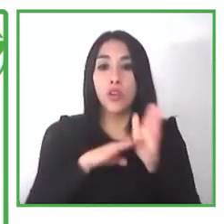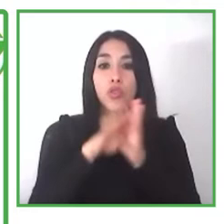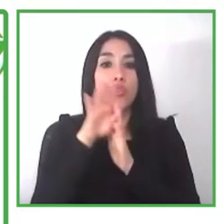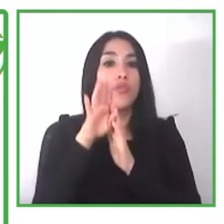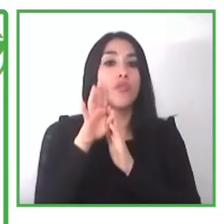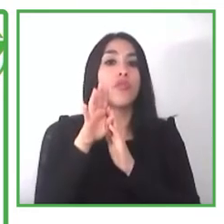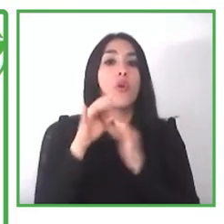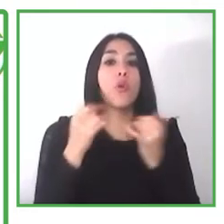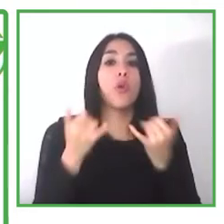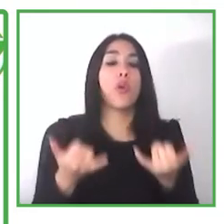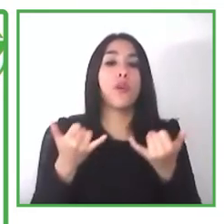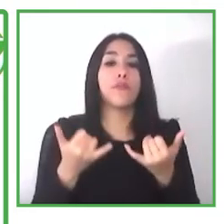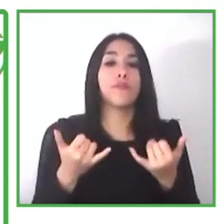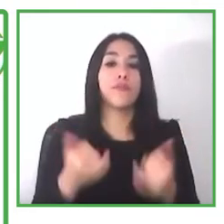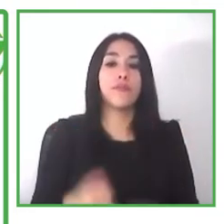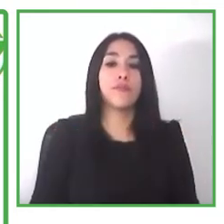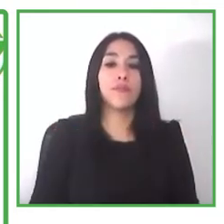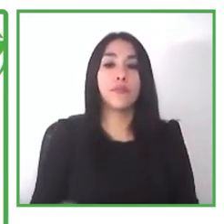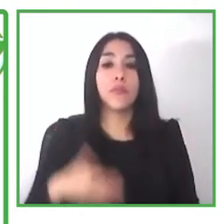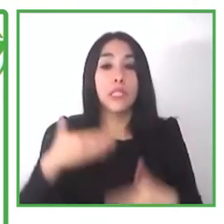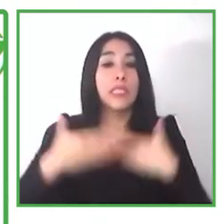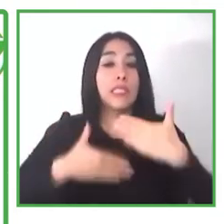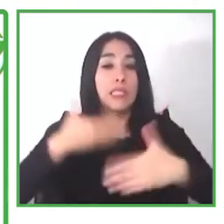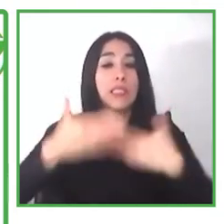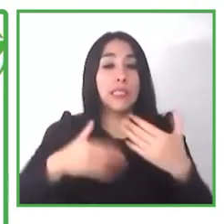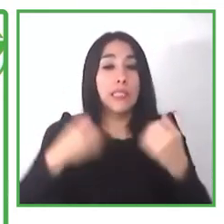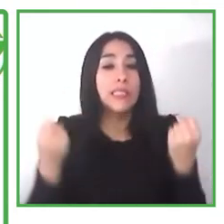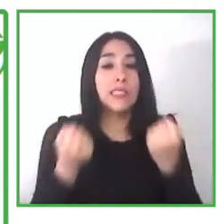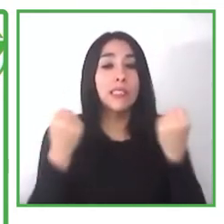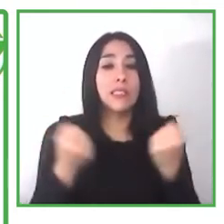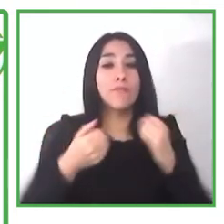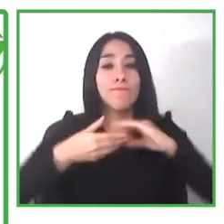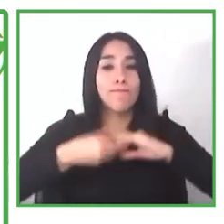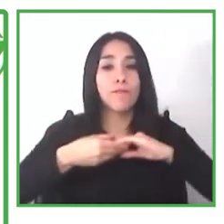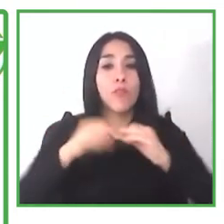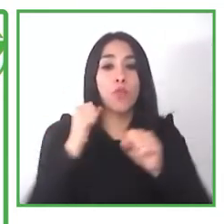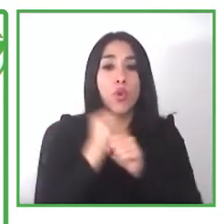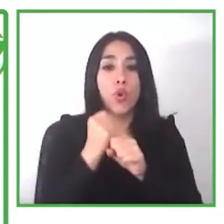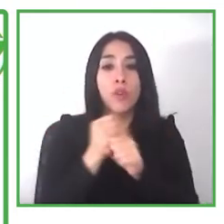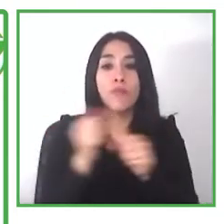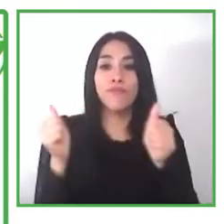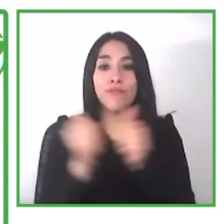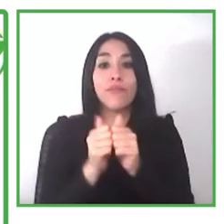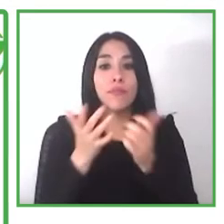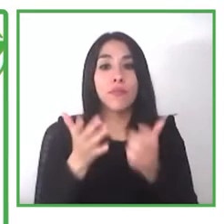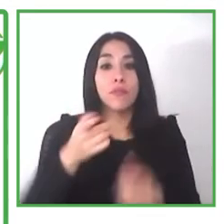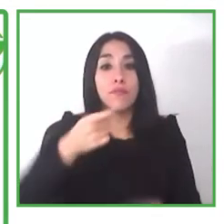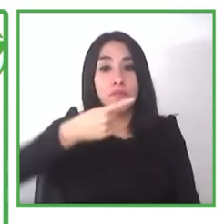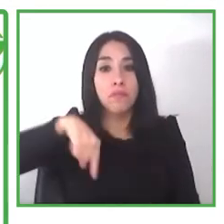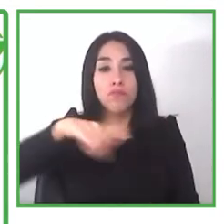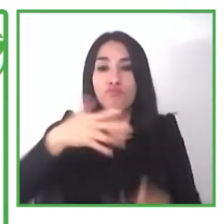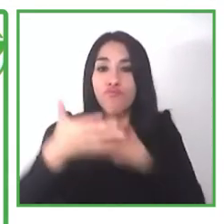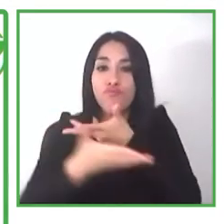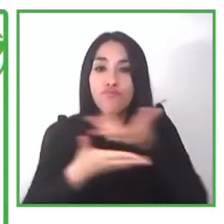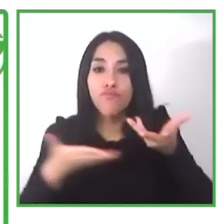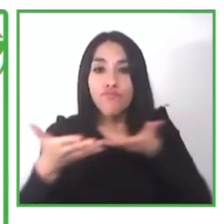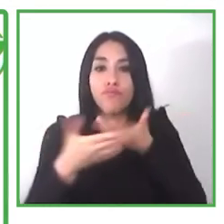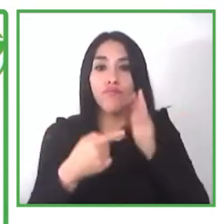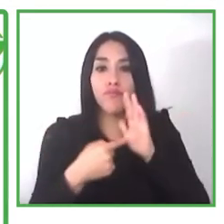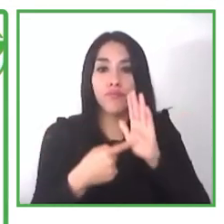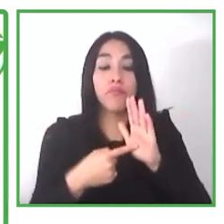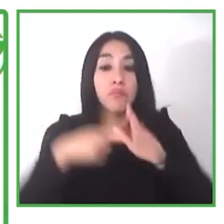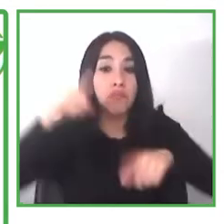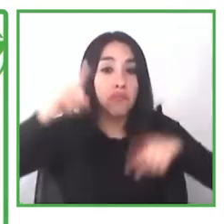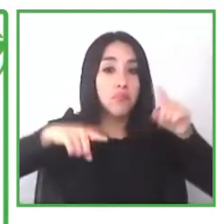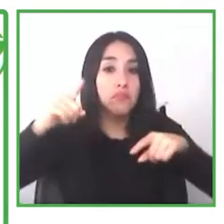and we just wanted to share a very important some of our best partnerships or alliances one is